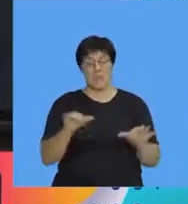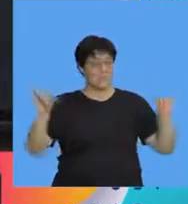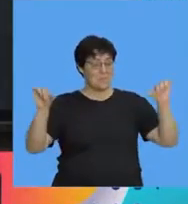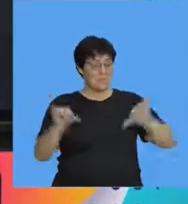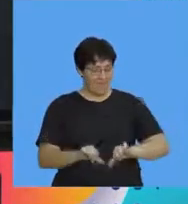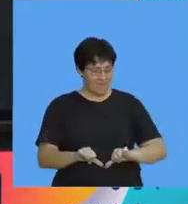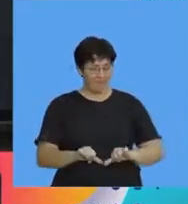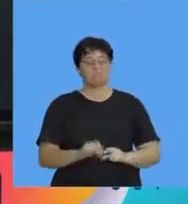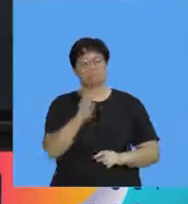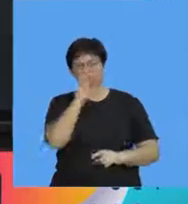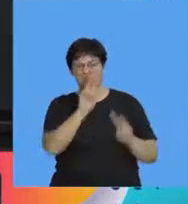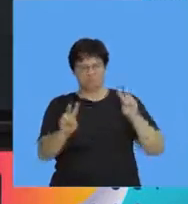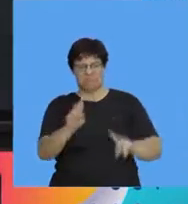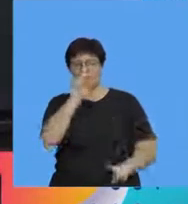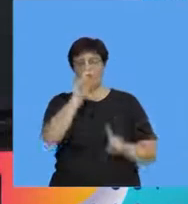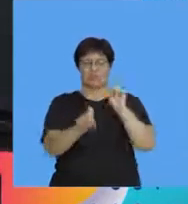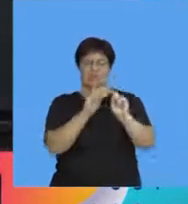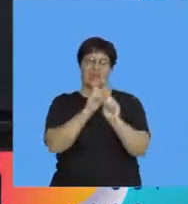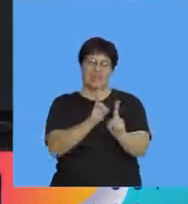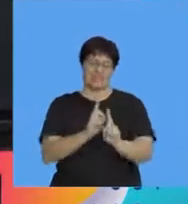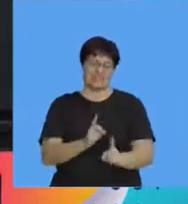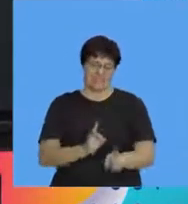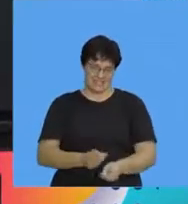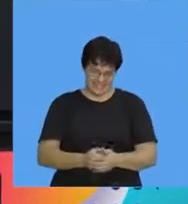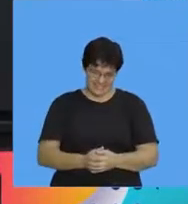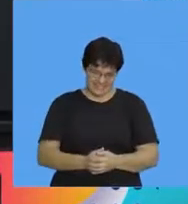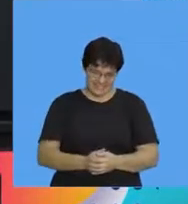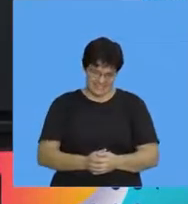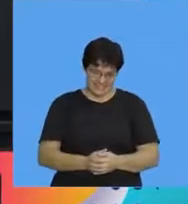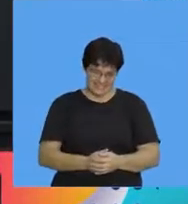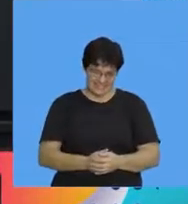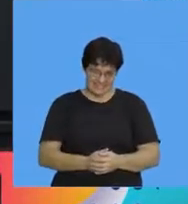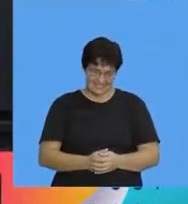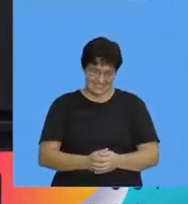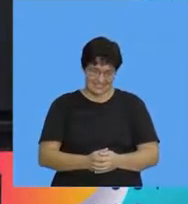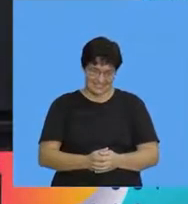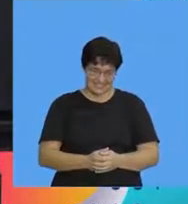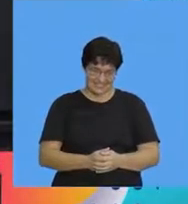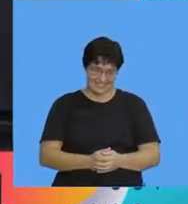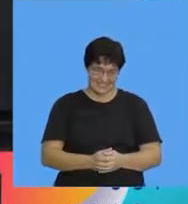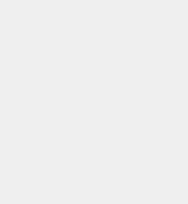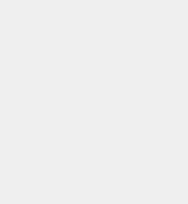and when we come back we're going to have a look at a few questions that we can ask you on this section